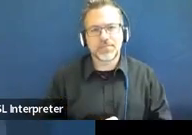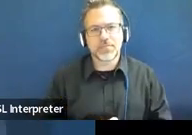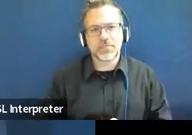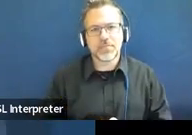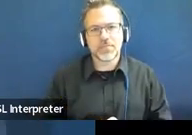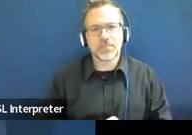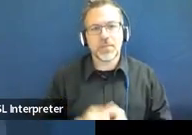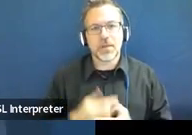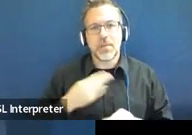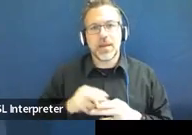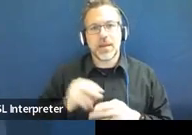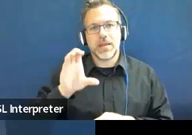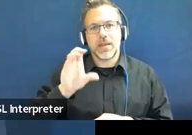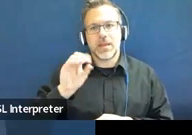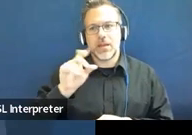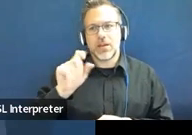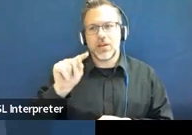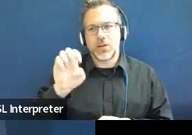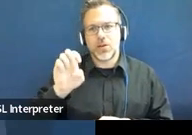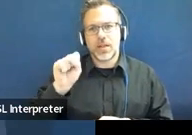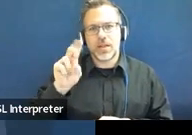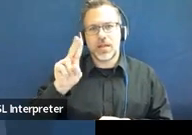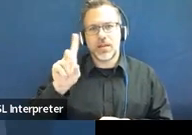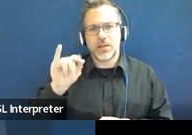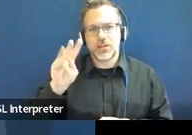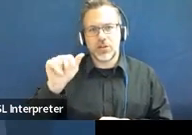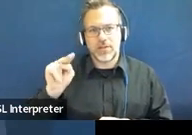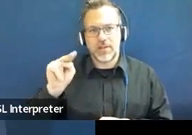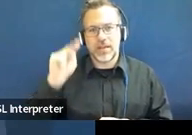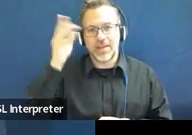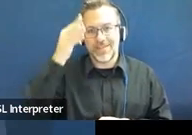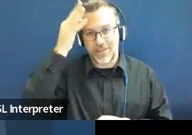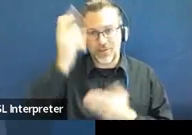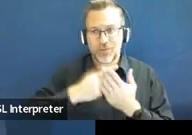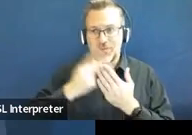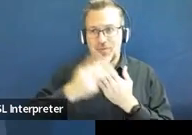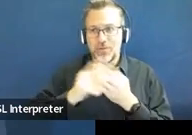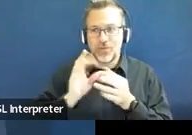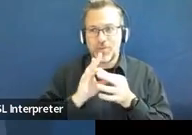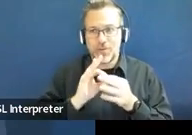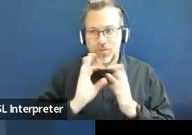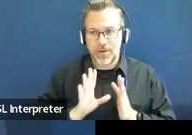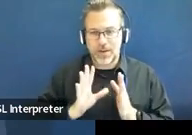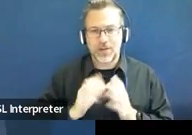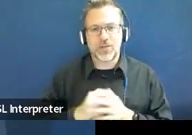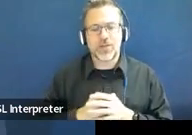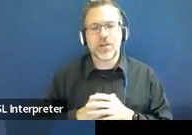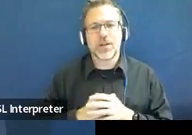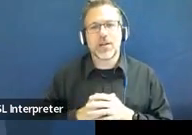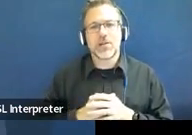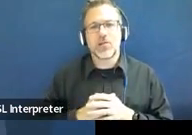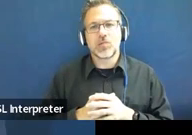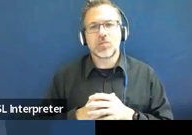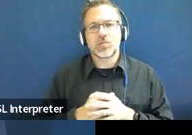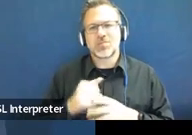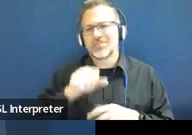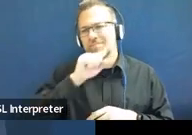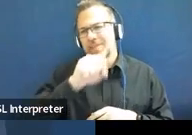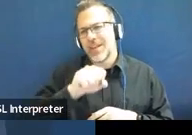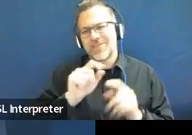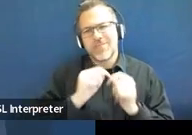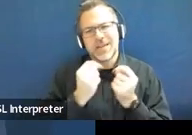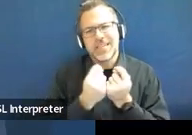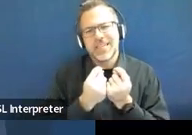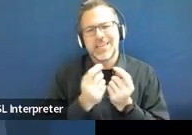So, my name is Colette Sullivan, I am the federal programs coordinator with this team, love this team, they're